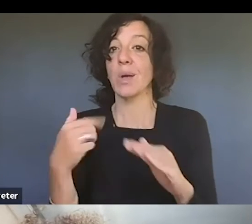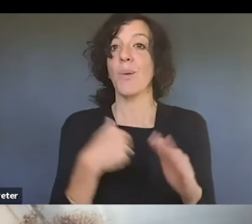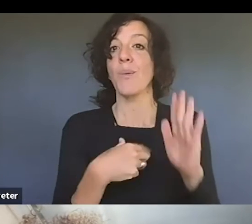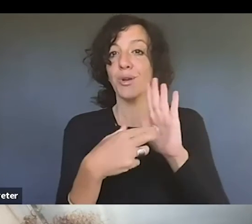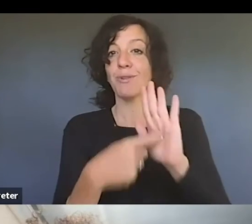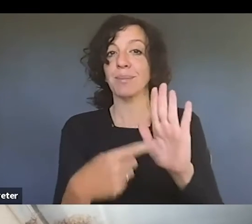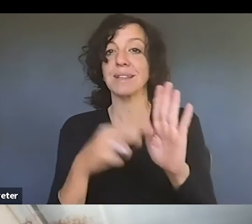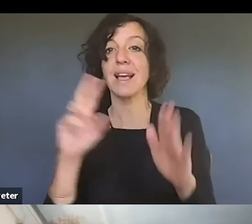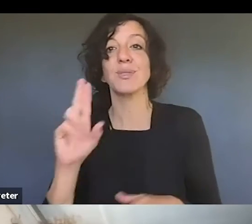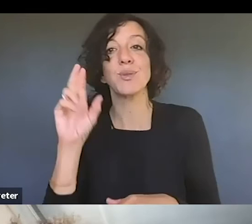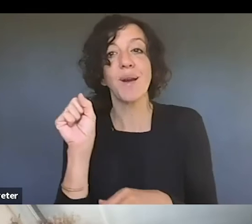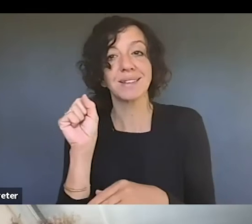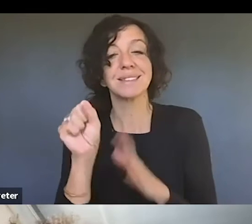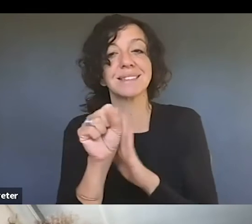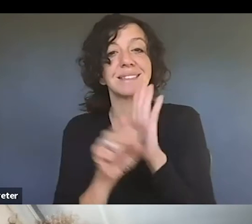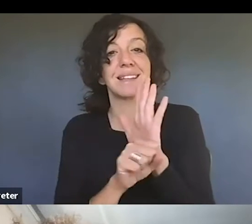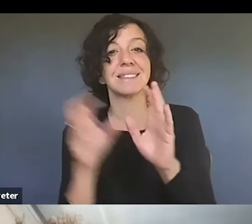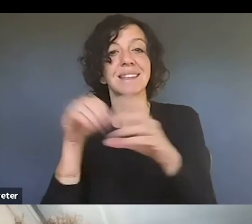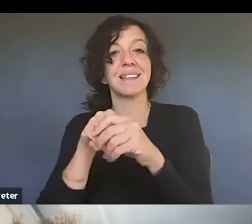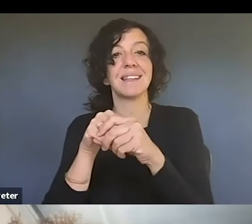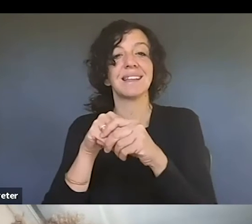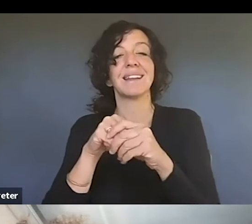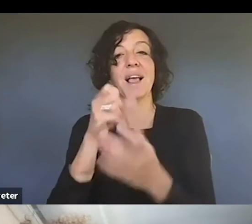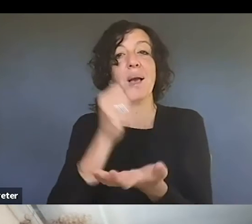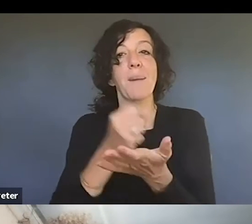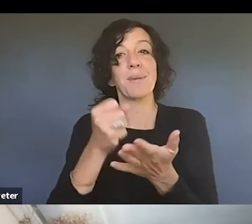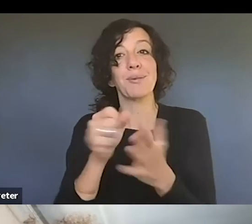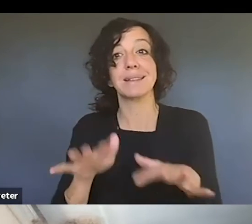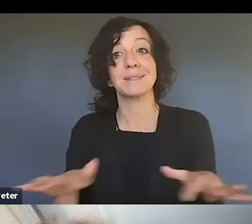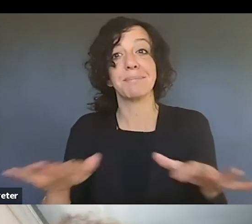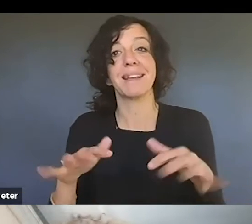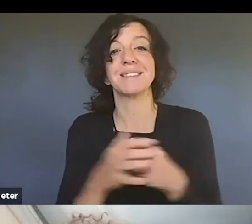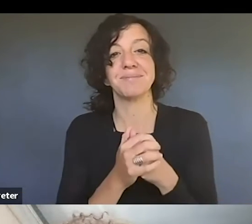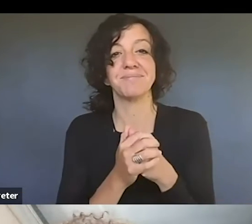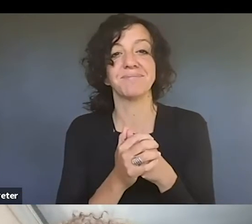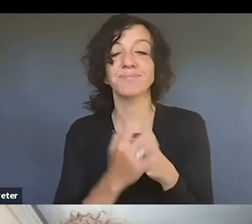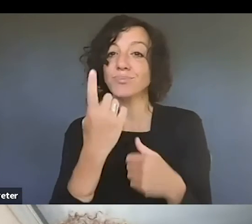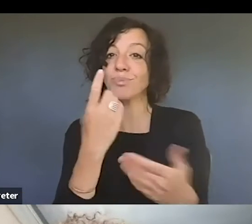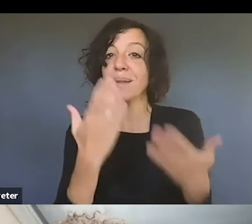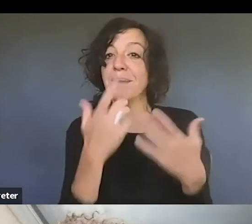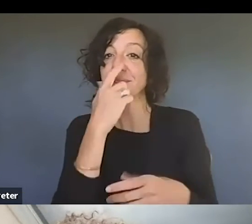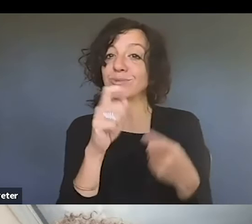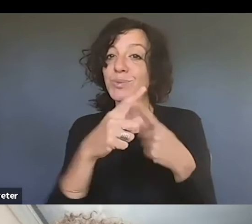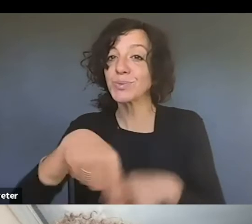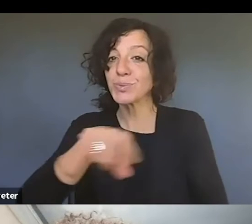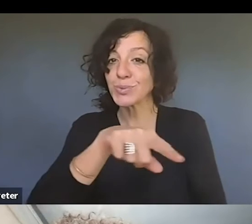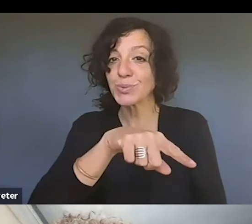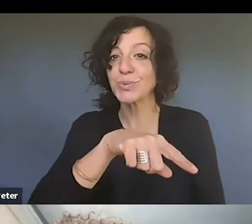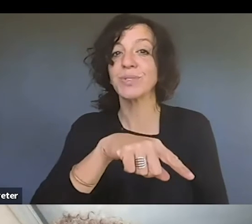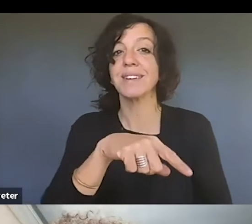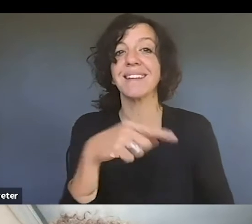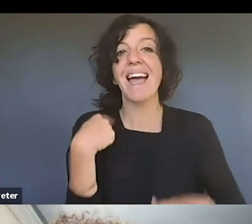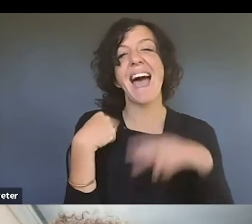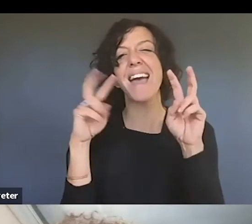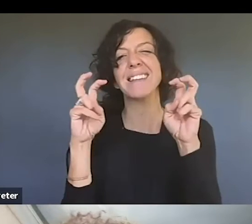copyright space. And one thing that may be particularly interesting to this audience, and I kind of, um, say the